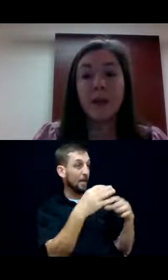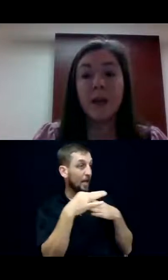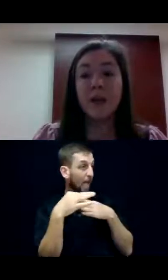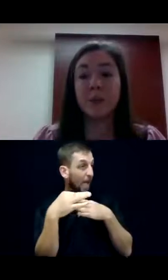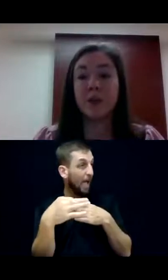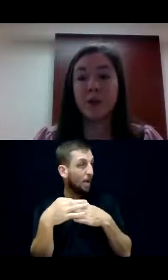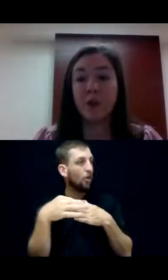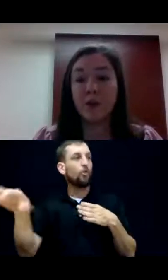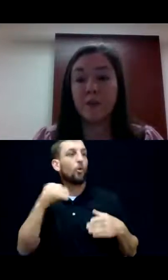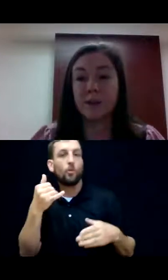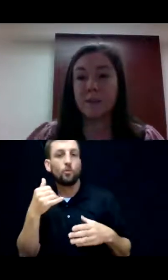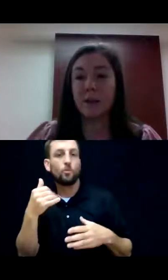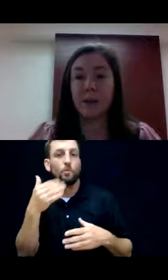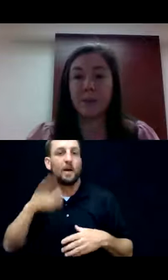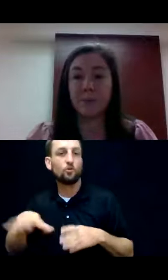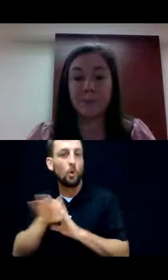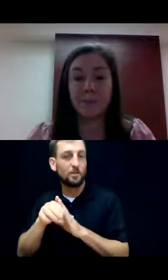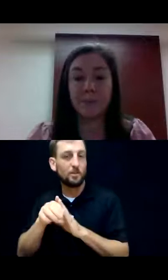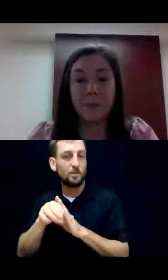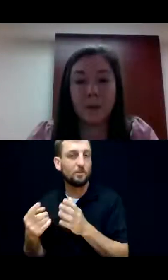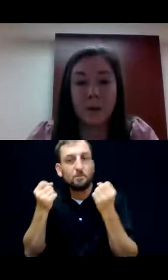And now I'm going to turn it over to Melanie.